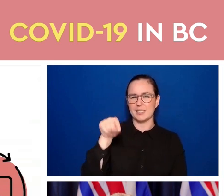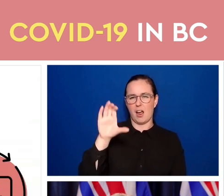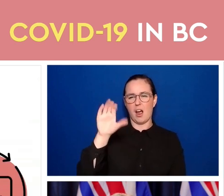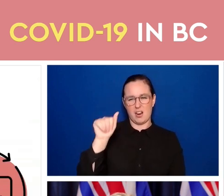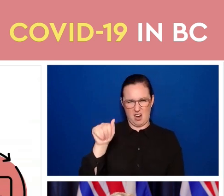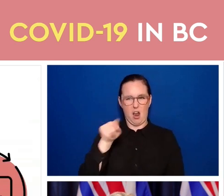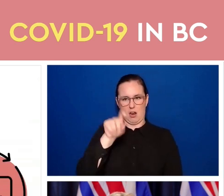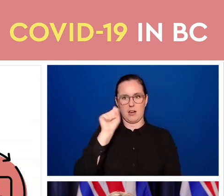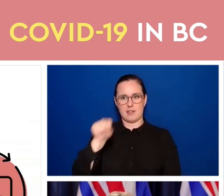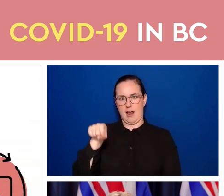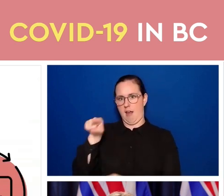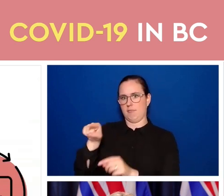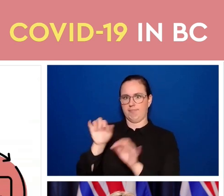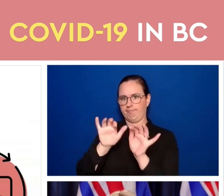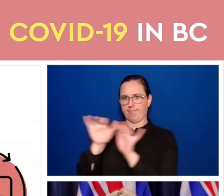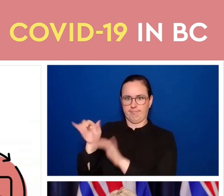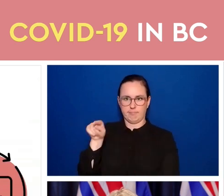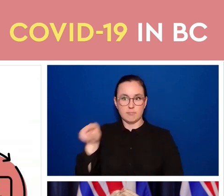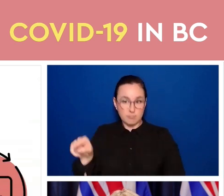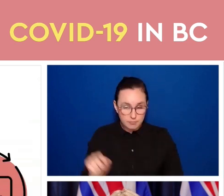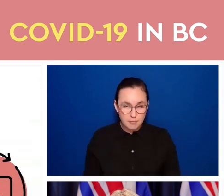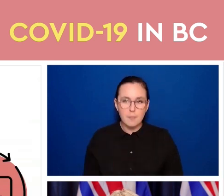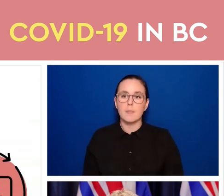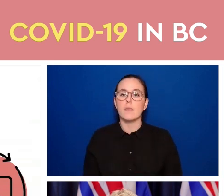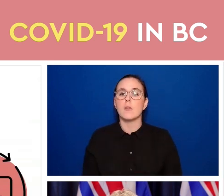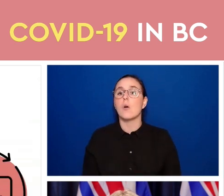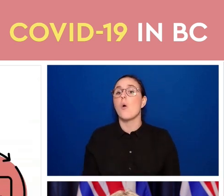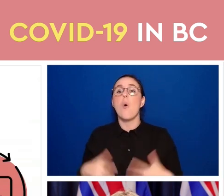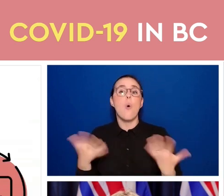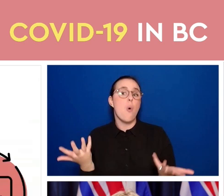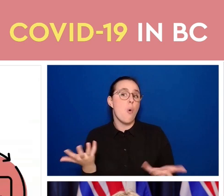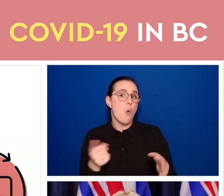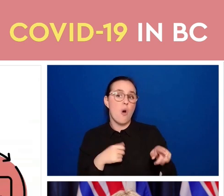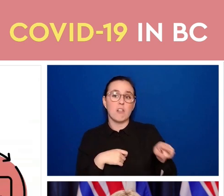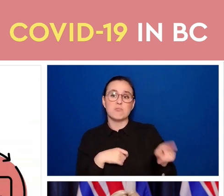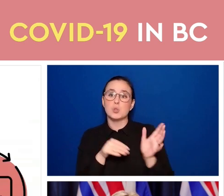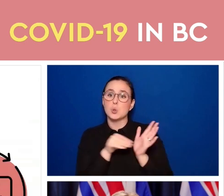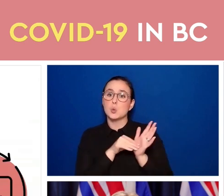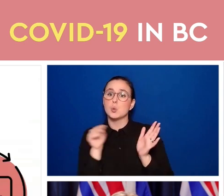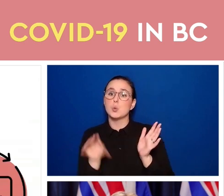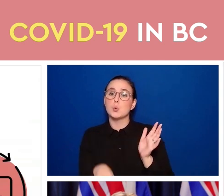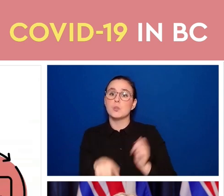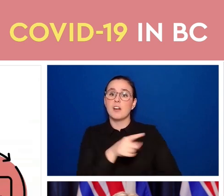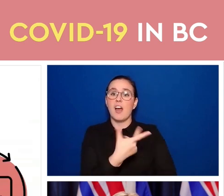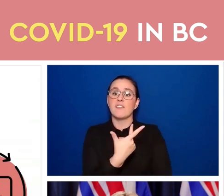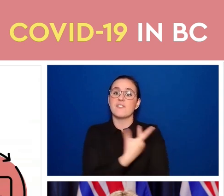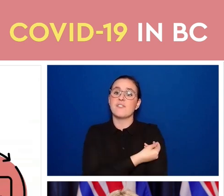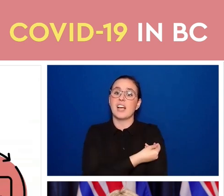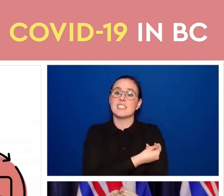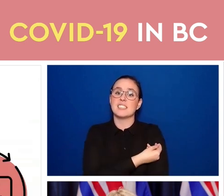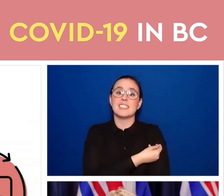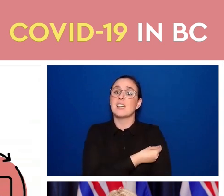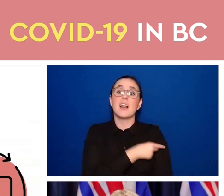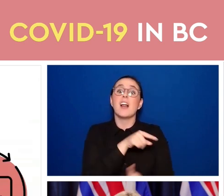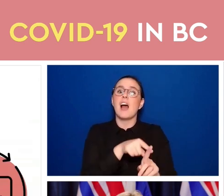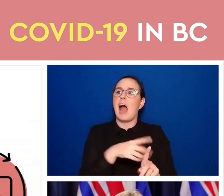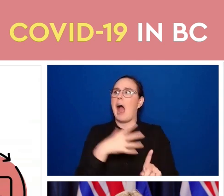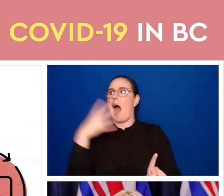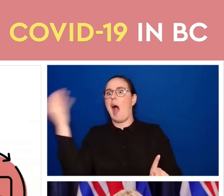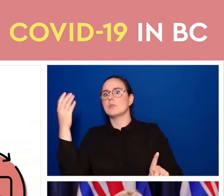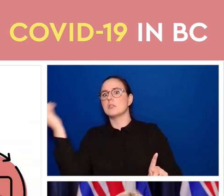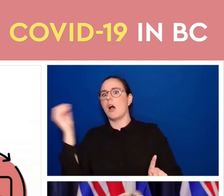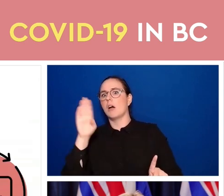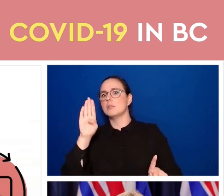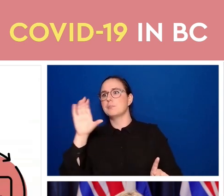returning to BC, who are students, people who have been vaccinated outside of BC. You can go to this and